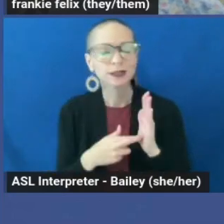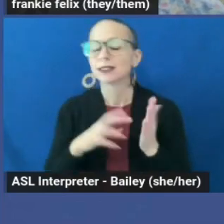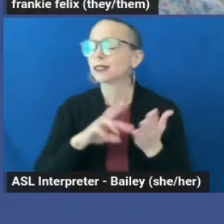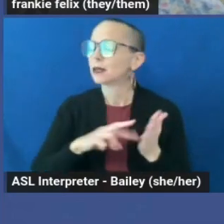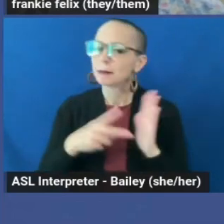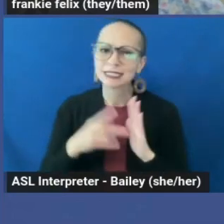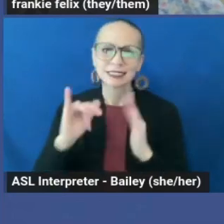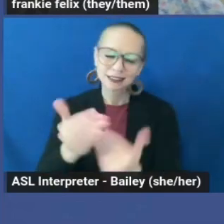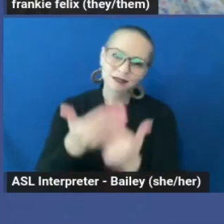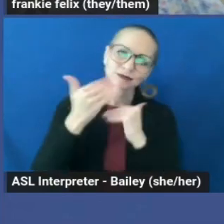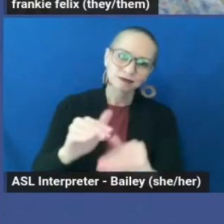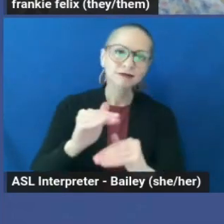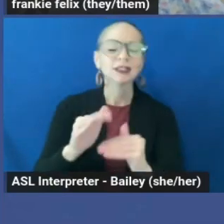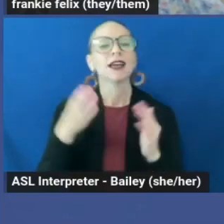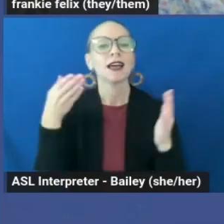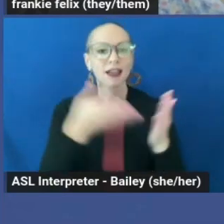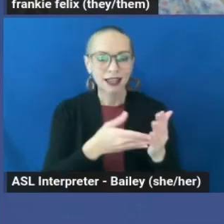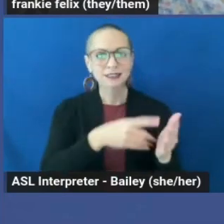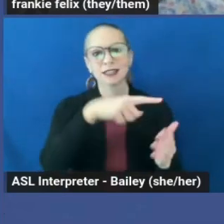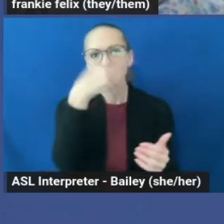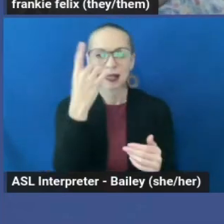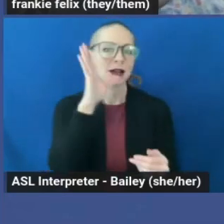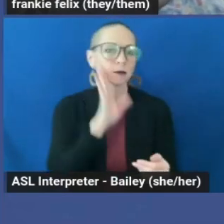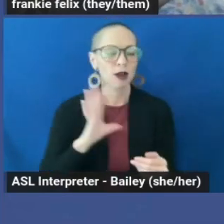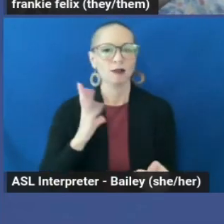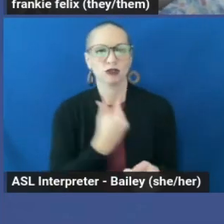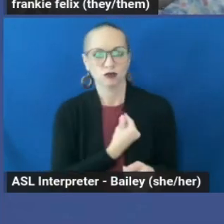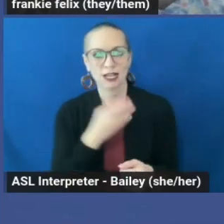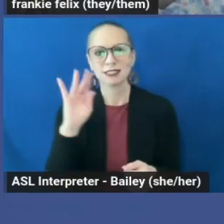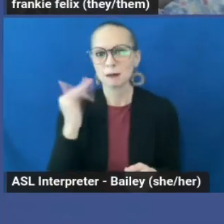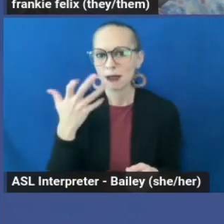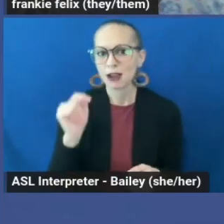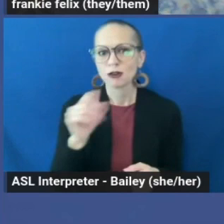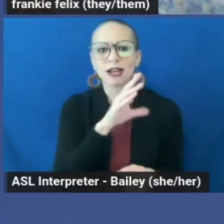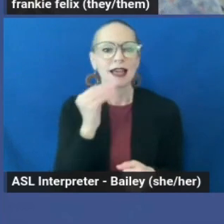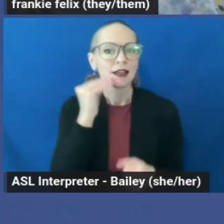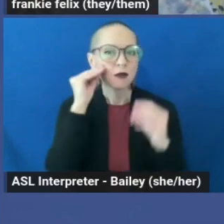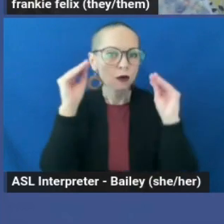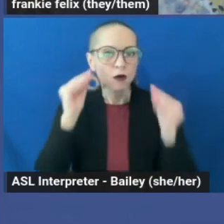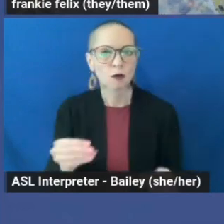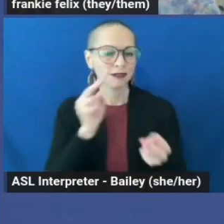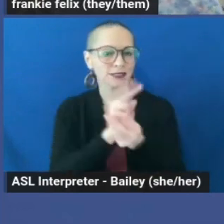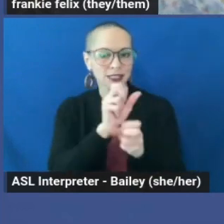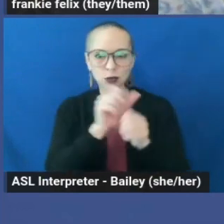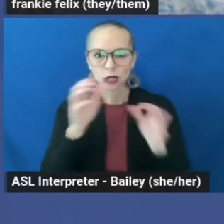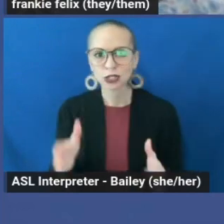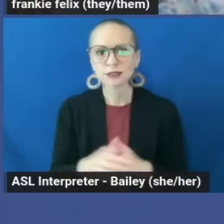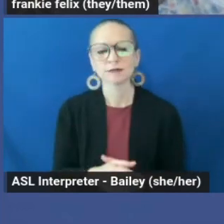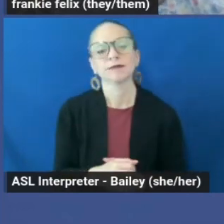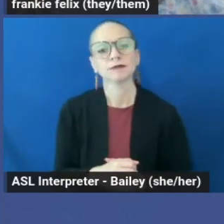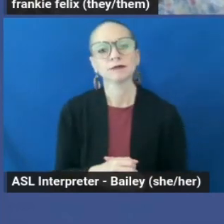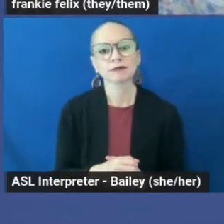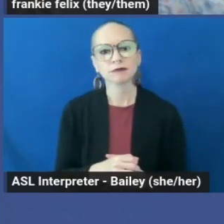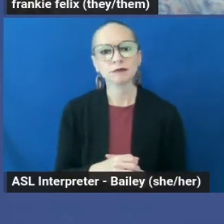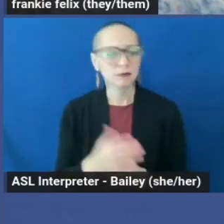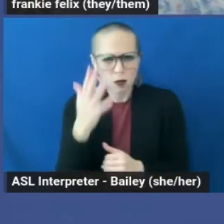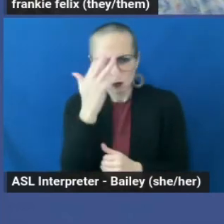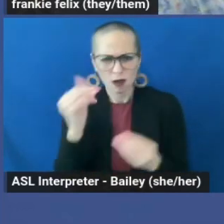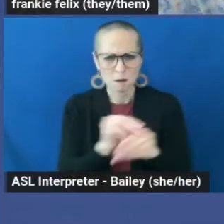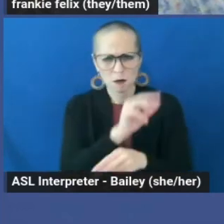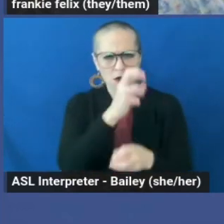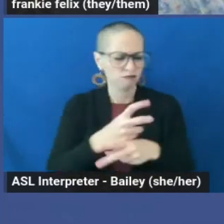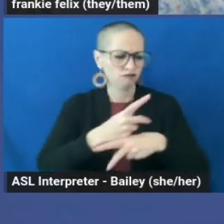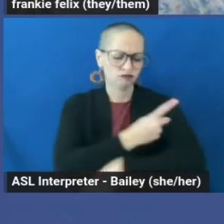the most restrictive against black and brown, trans, migrant and houseless sex workers. So why do they make it so hard?